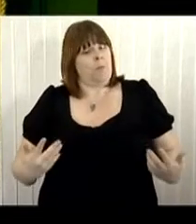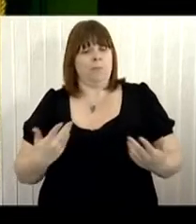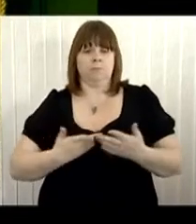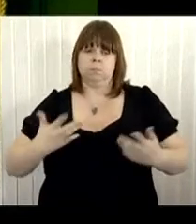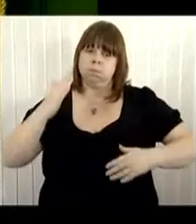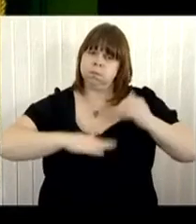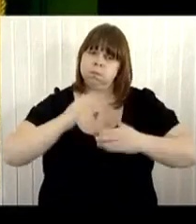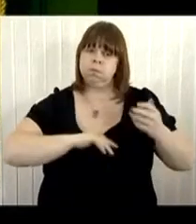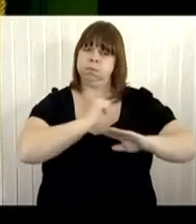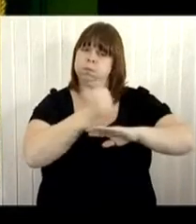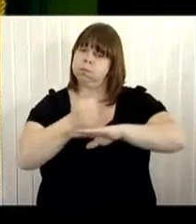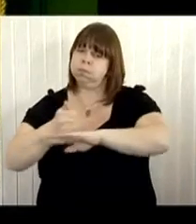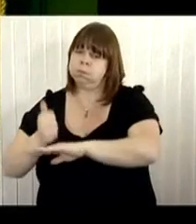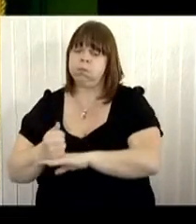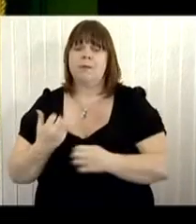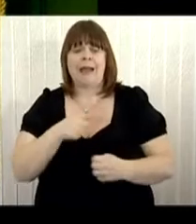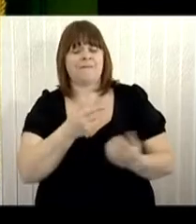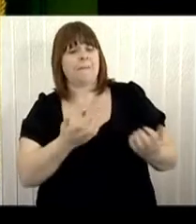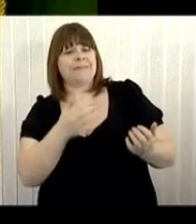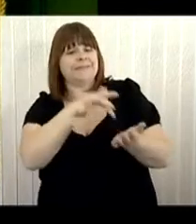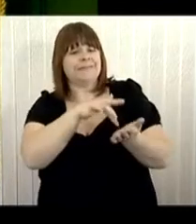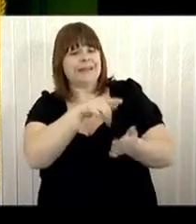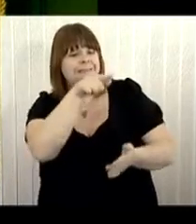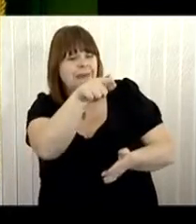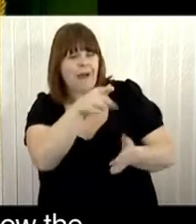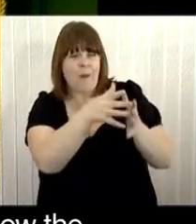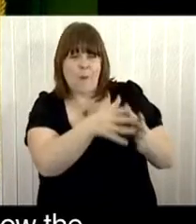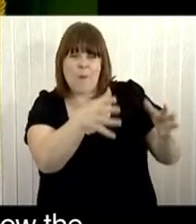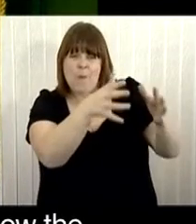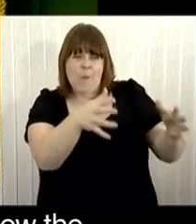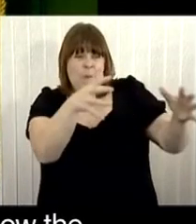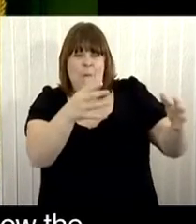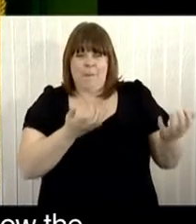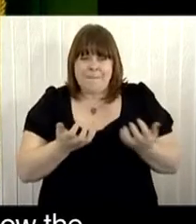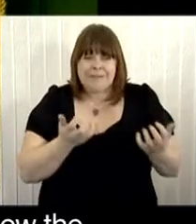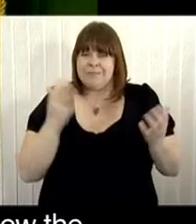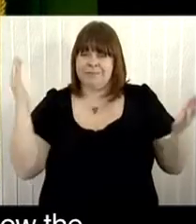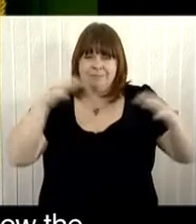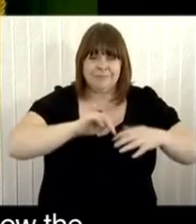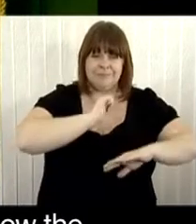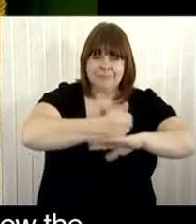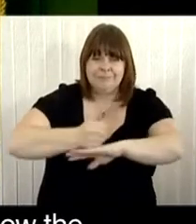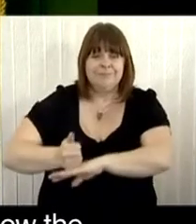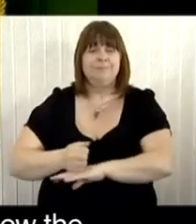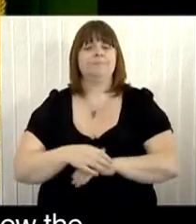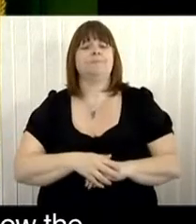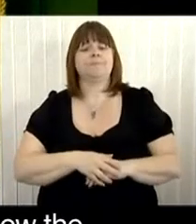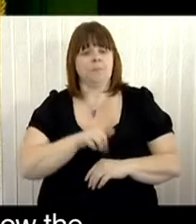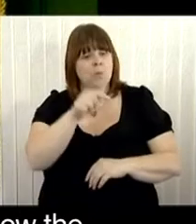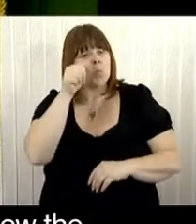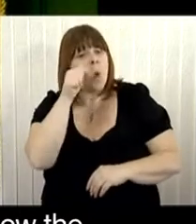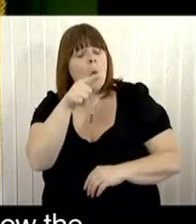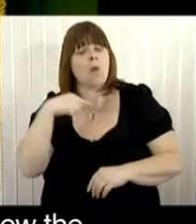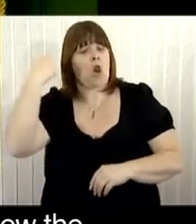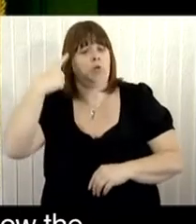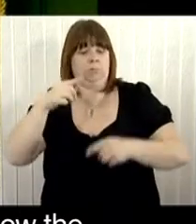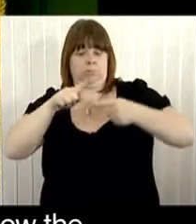entrepreneurs and industrialists. Did you know that Liverpool is now the second